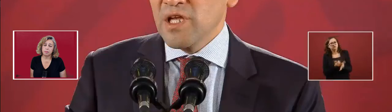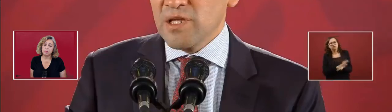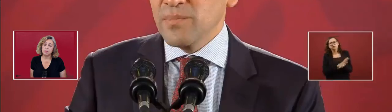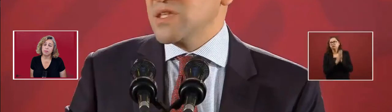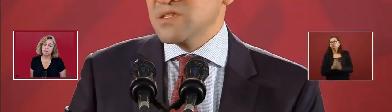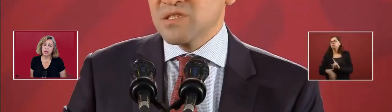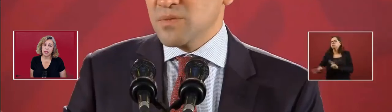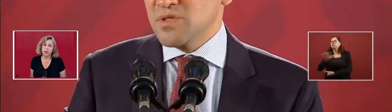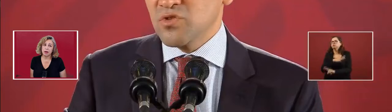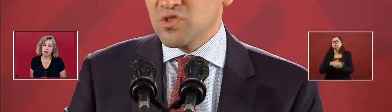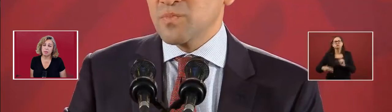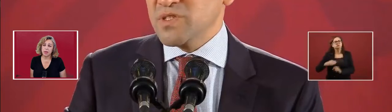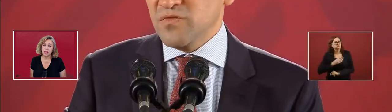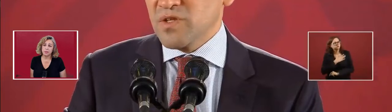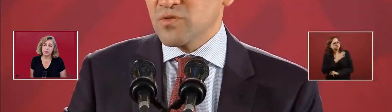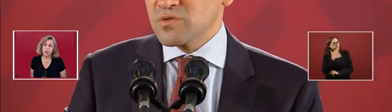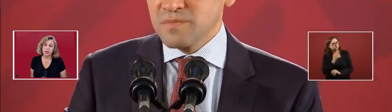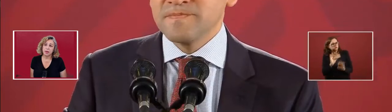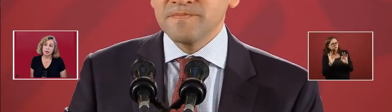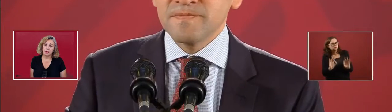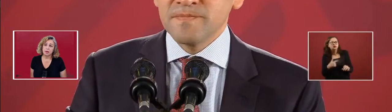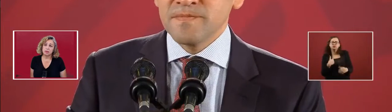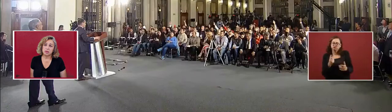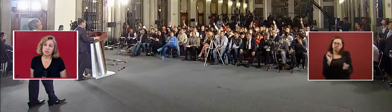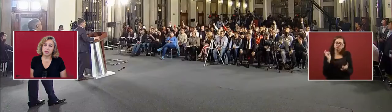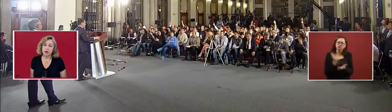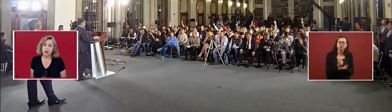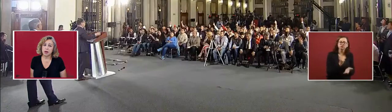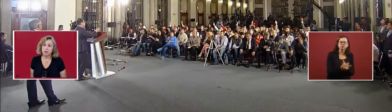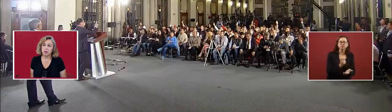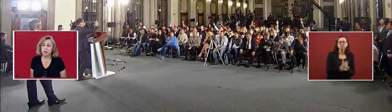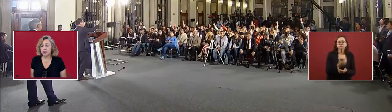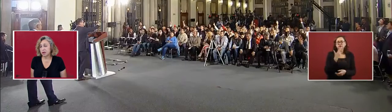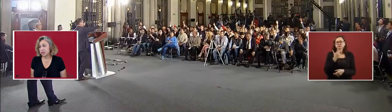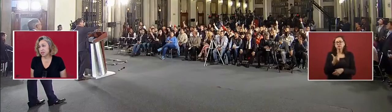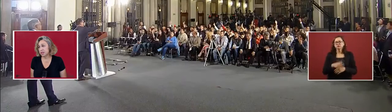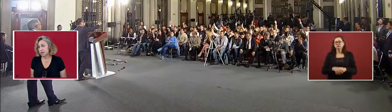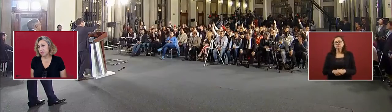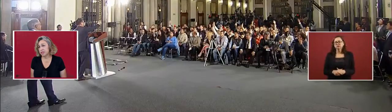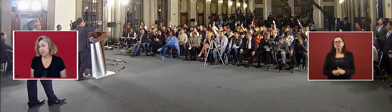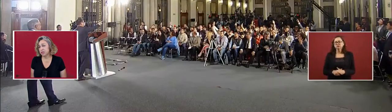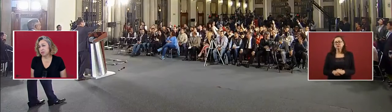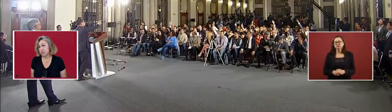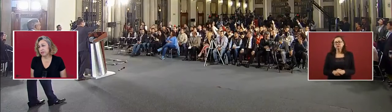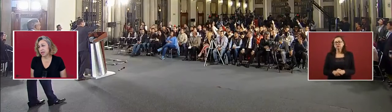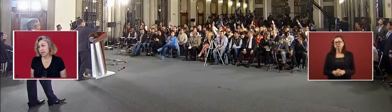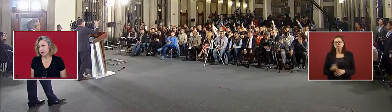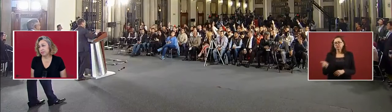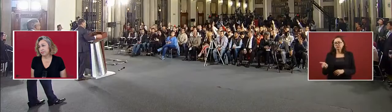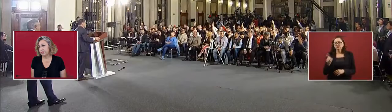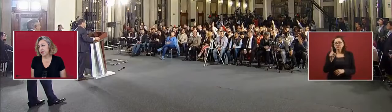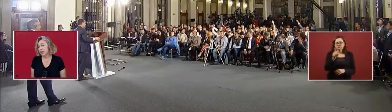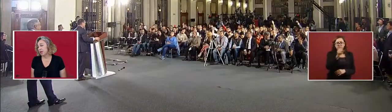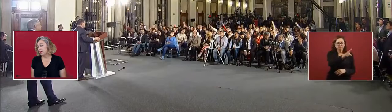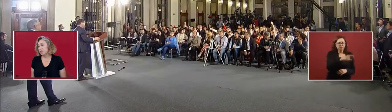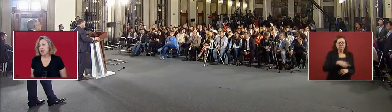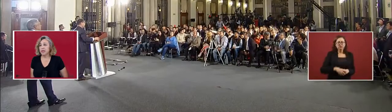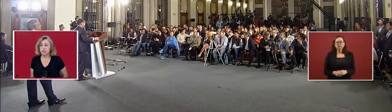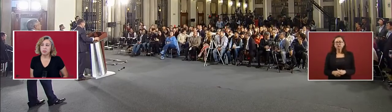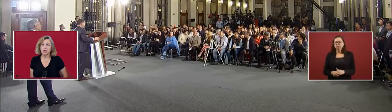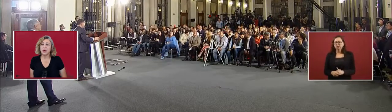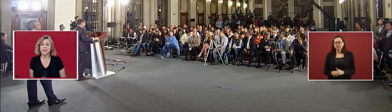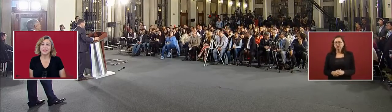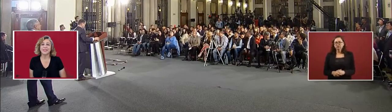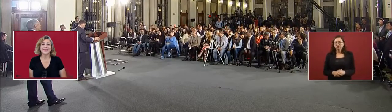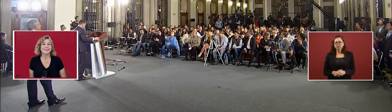that the money are being used for goods and services specifically. Oh my